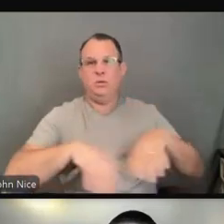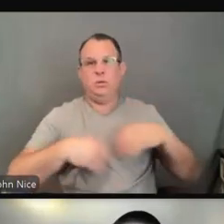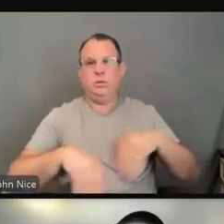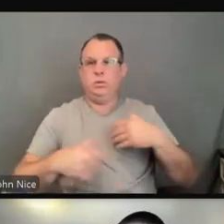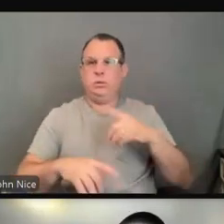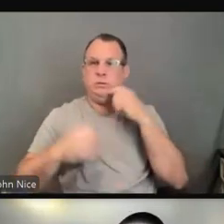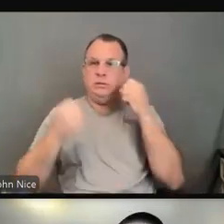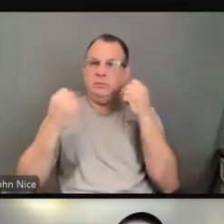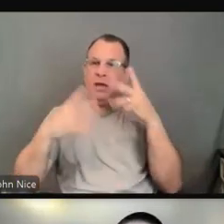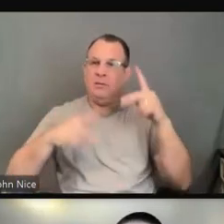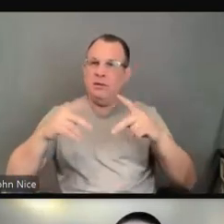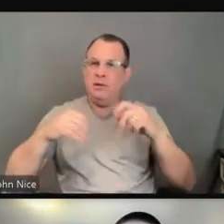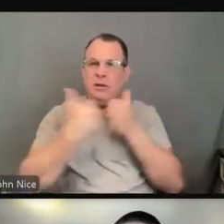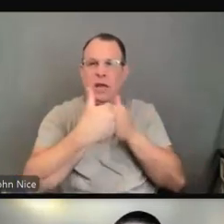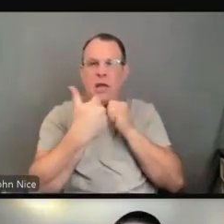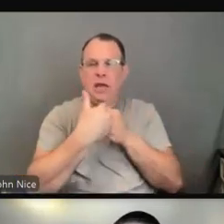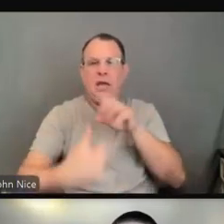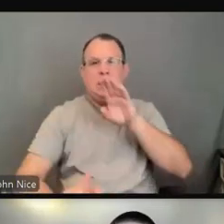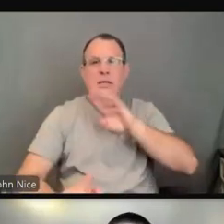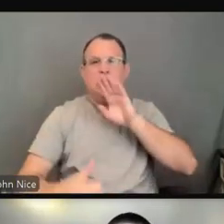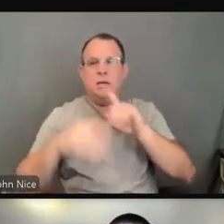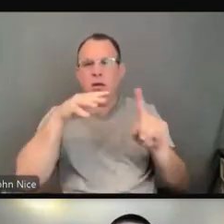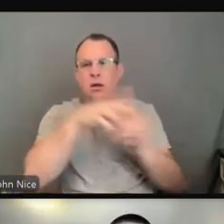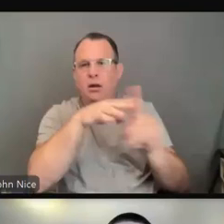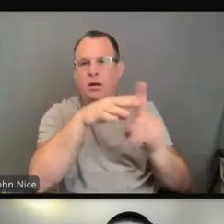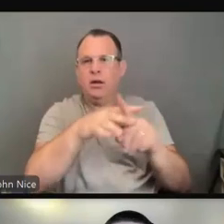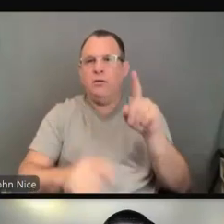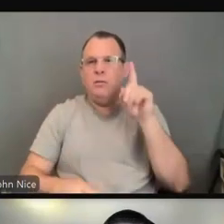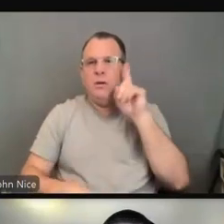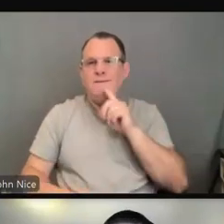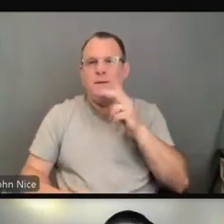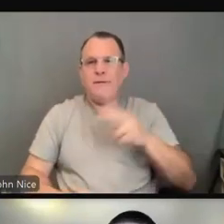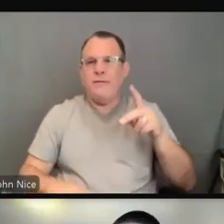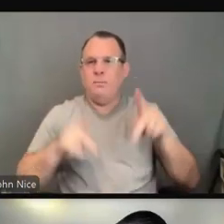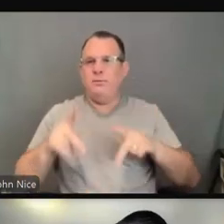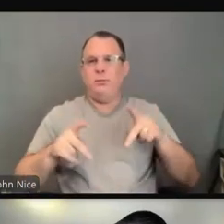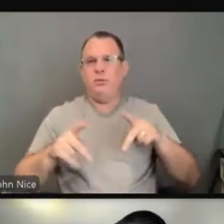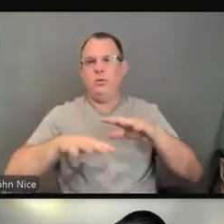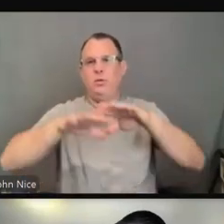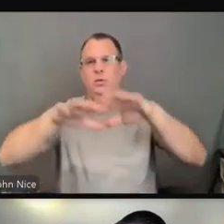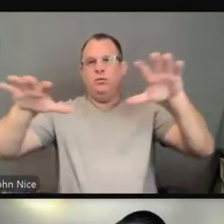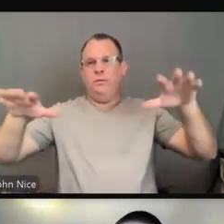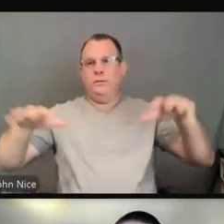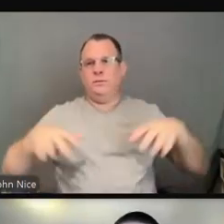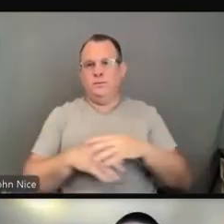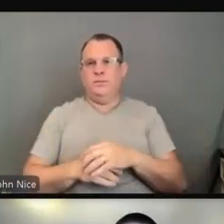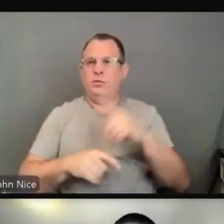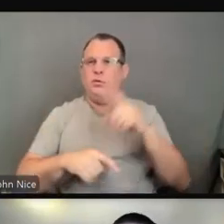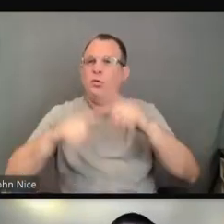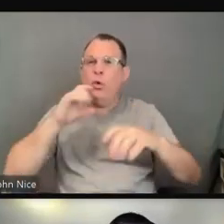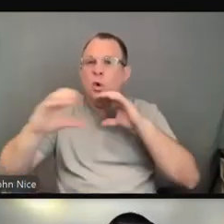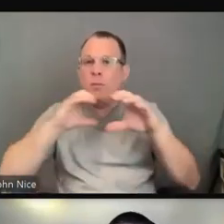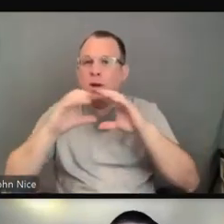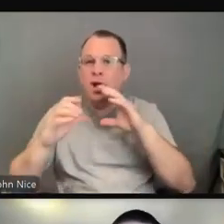with deaf or hard of hearing individuals being able to communicate with their healthcare providers via